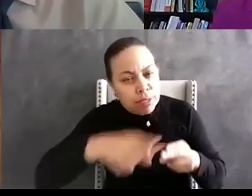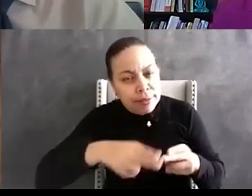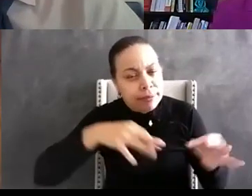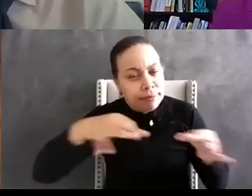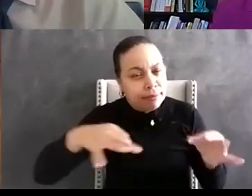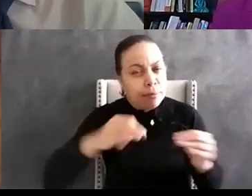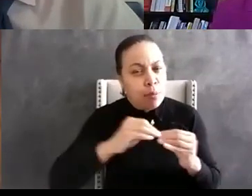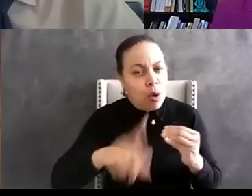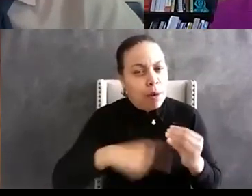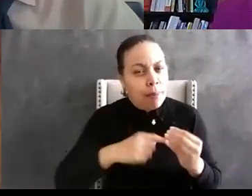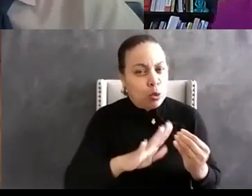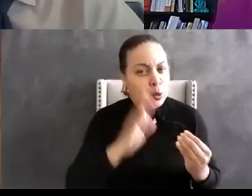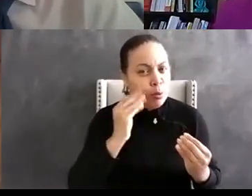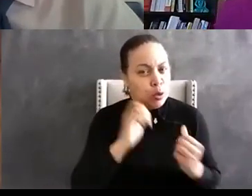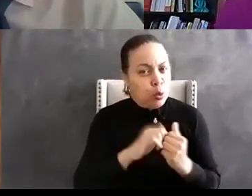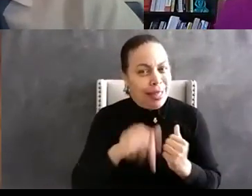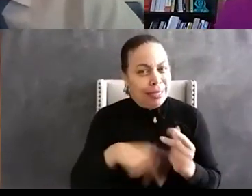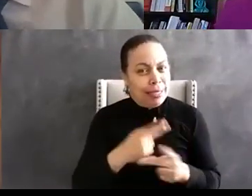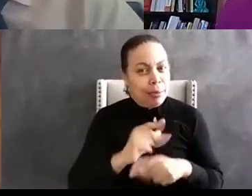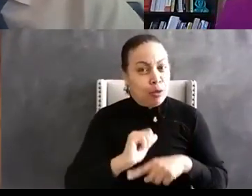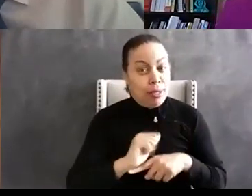what's your experience with with this type of training